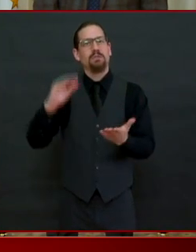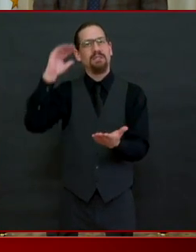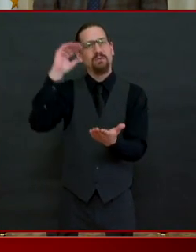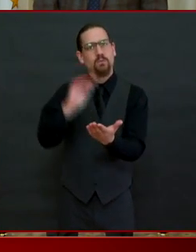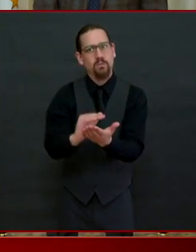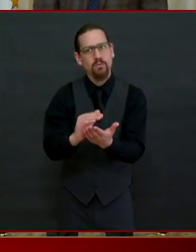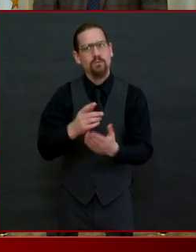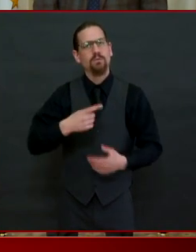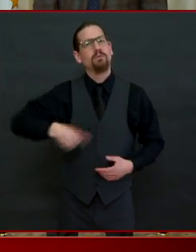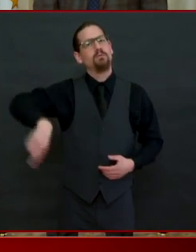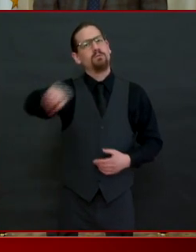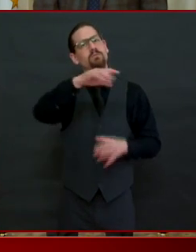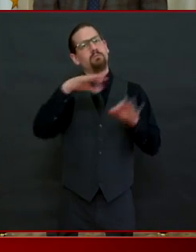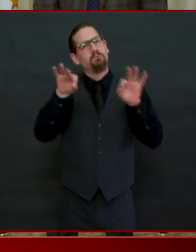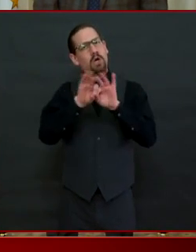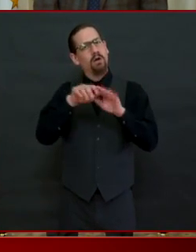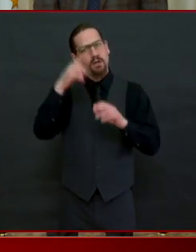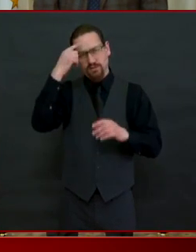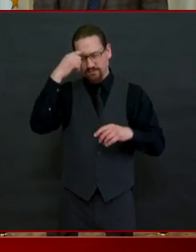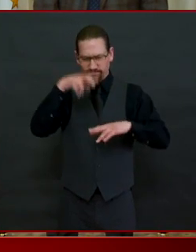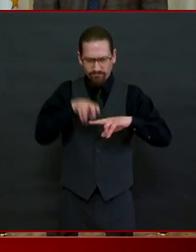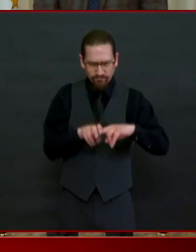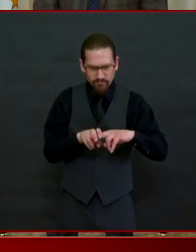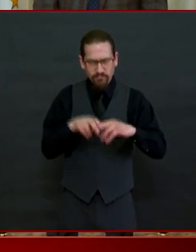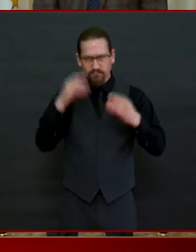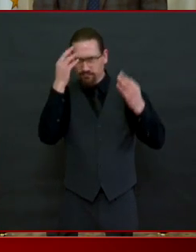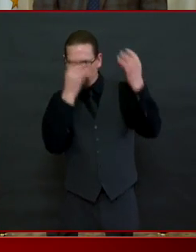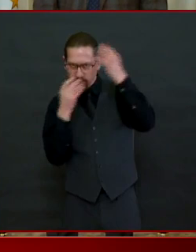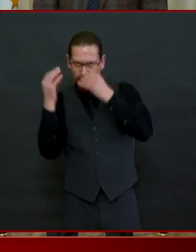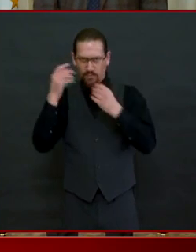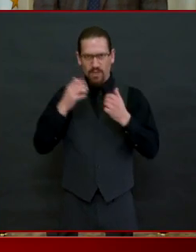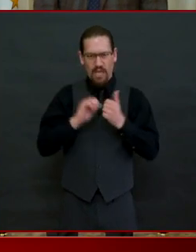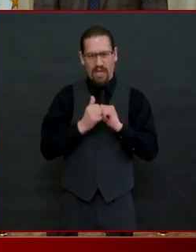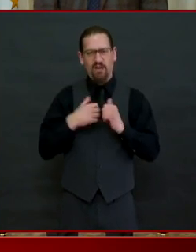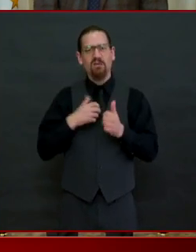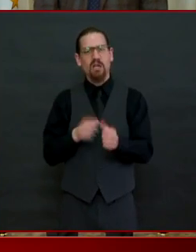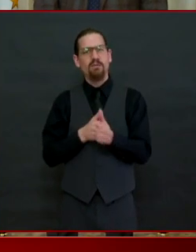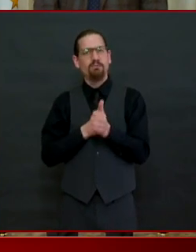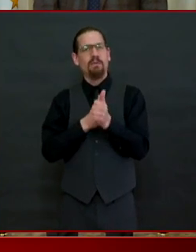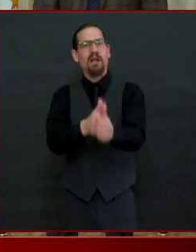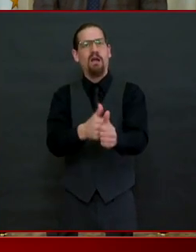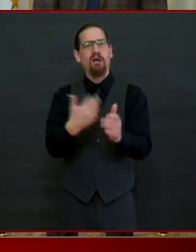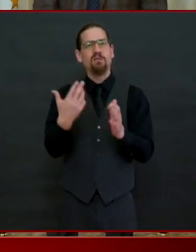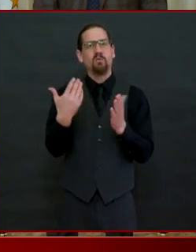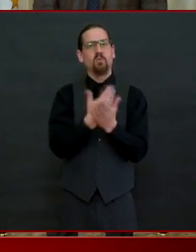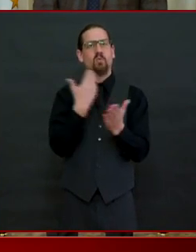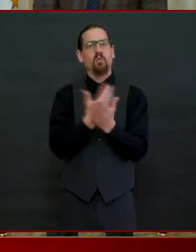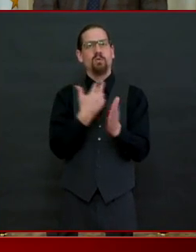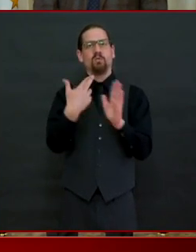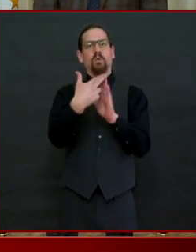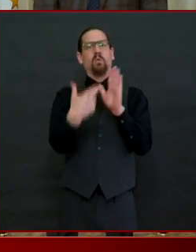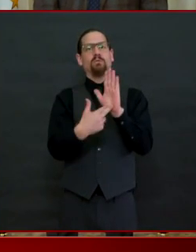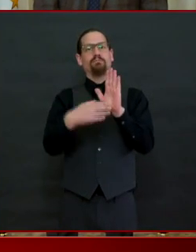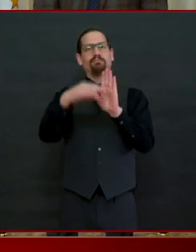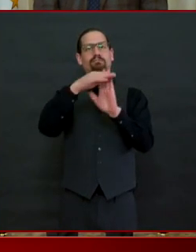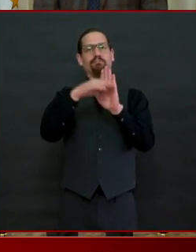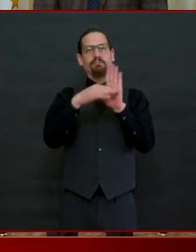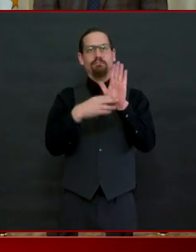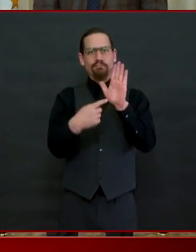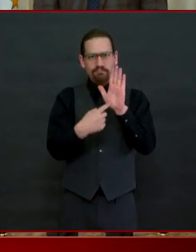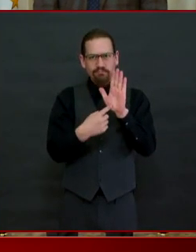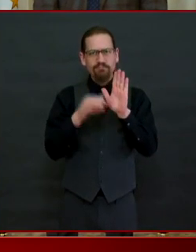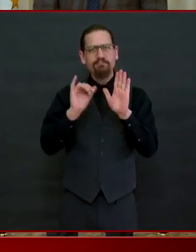is official that this is what i'm requiring every businesses to do and everyone to do when they're when they are shopping